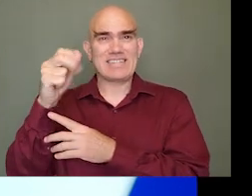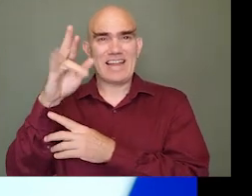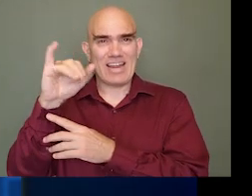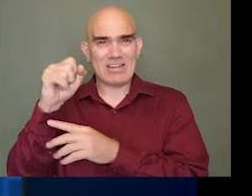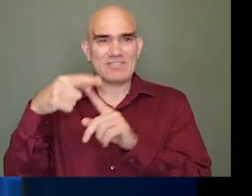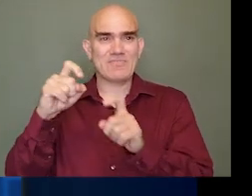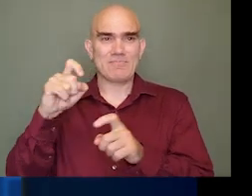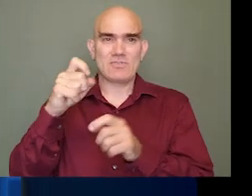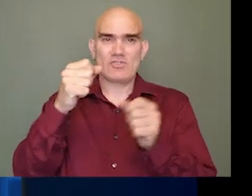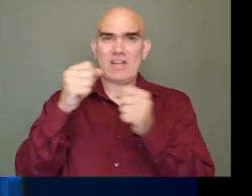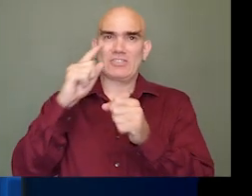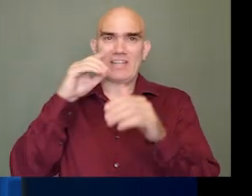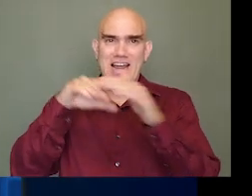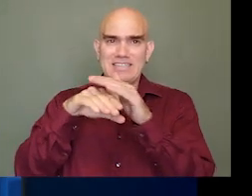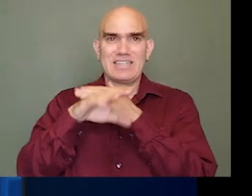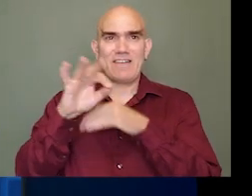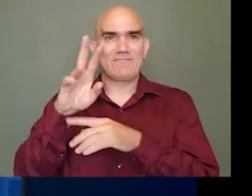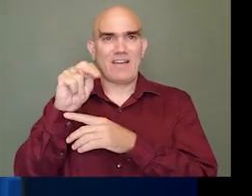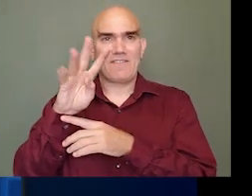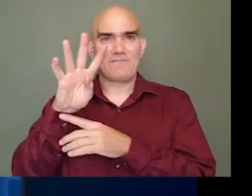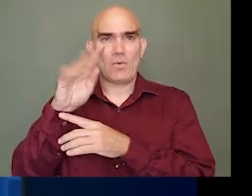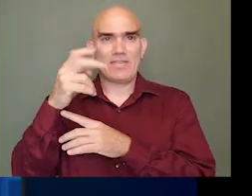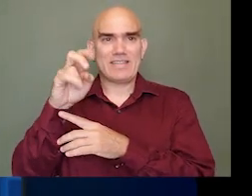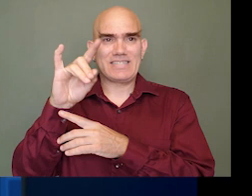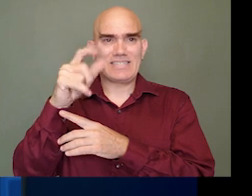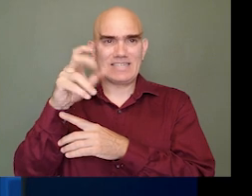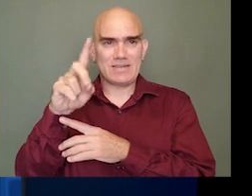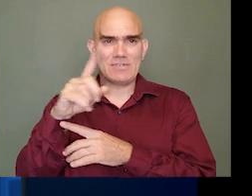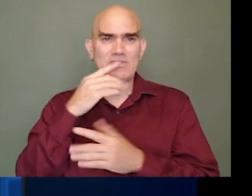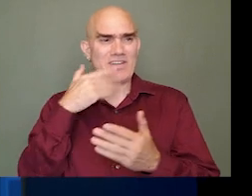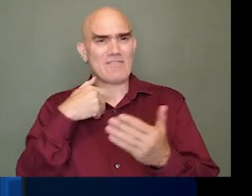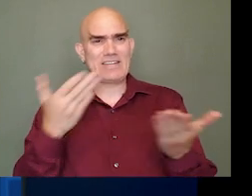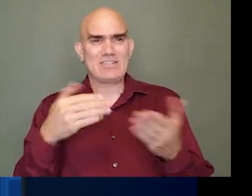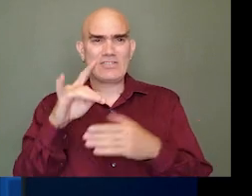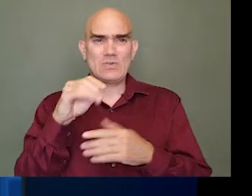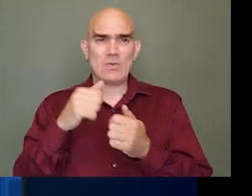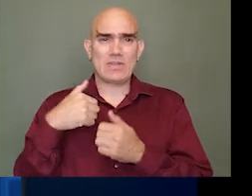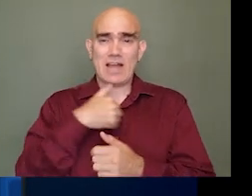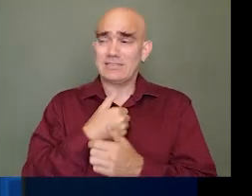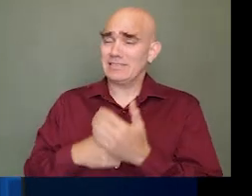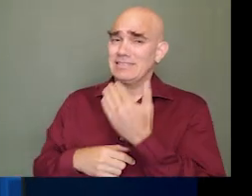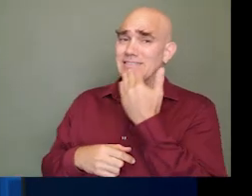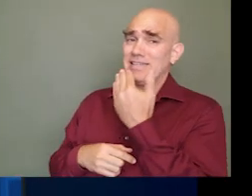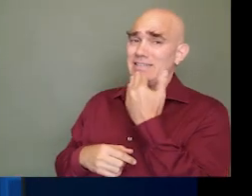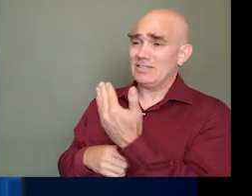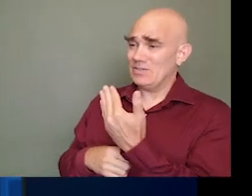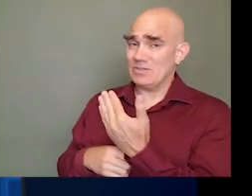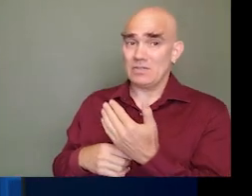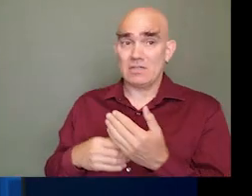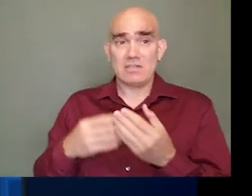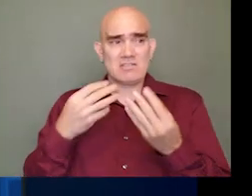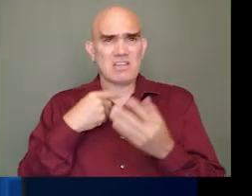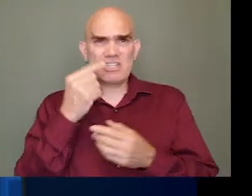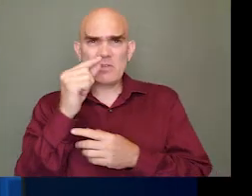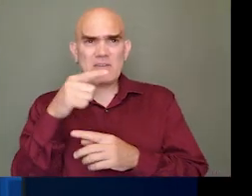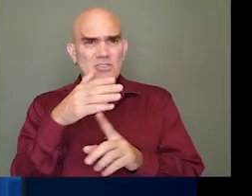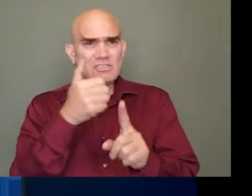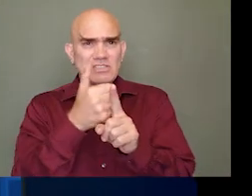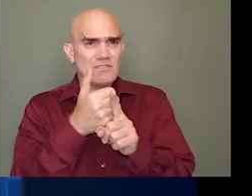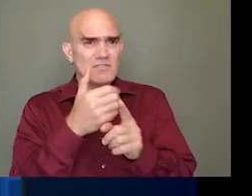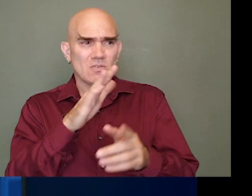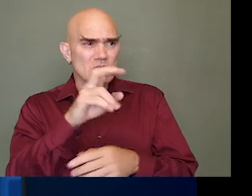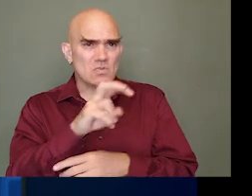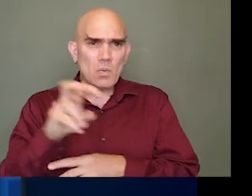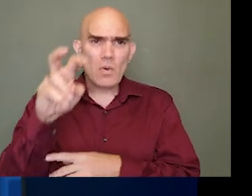for Access and Fund for the Disabled. Vanessa, so good to have you in studio with us. Thank you, Gaynor. I want you to tell us a little bit about your